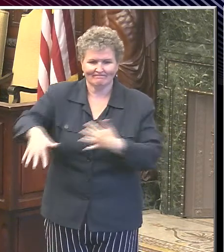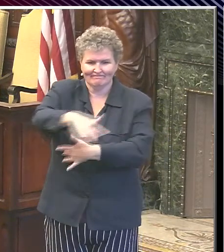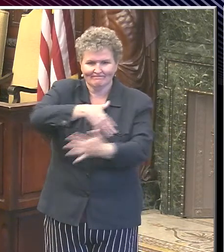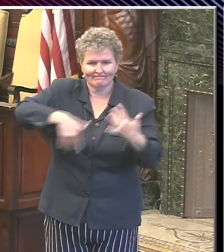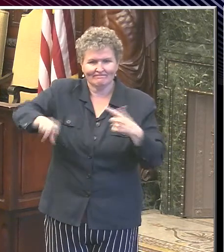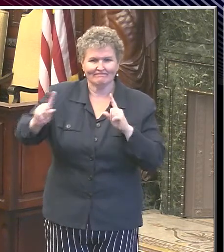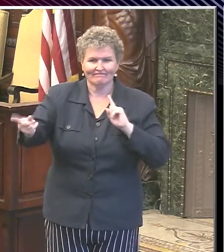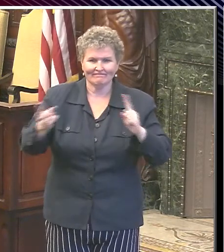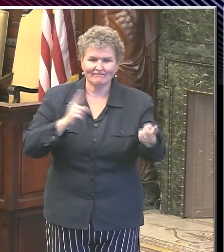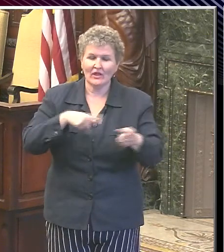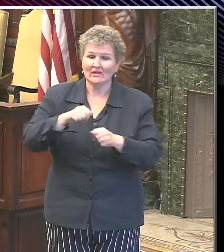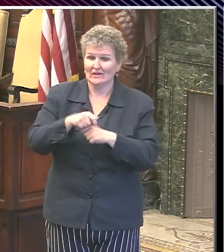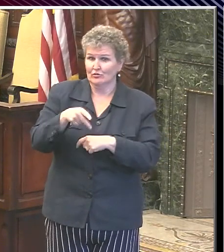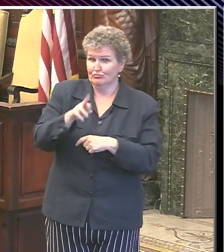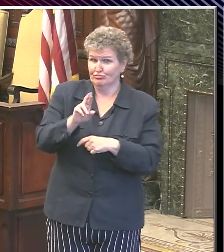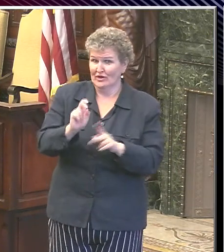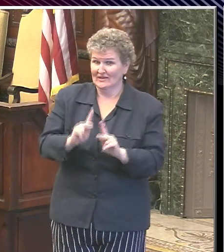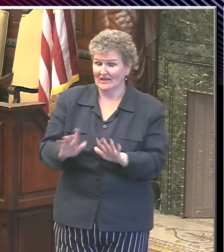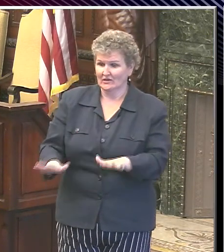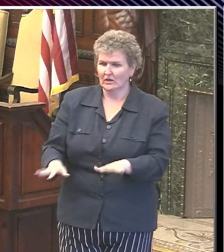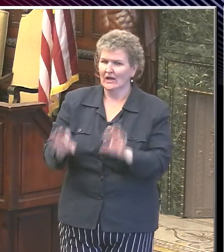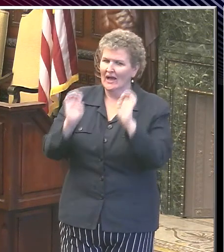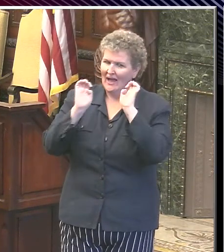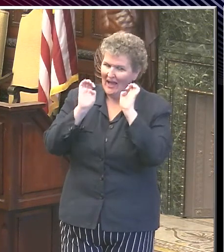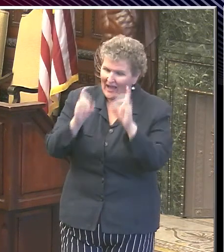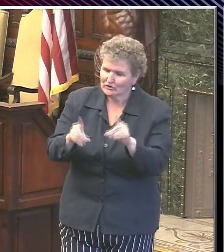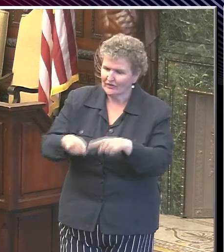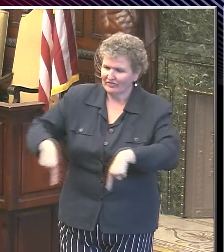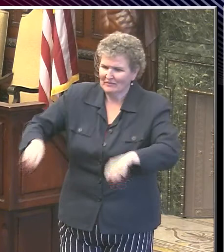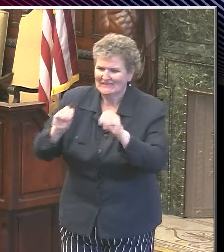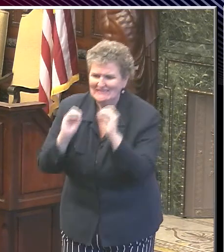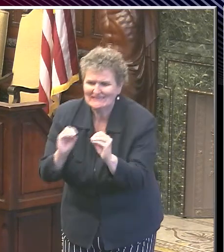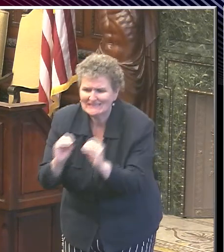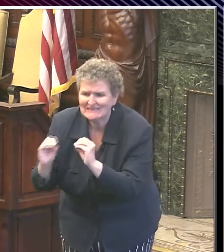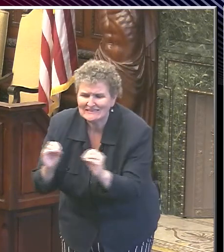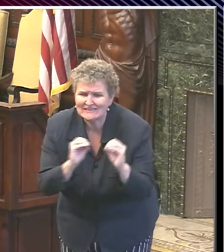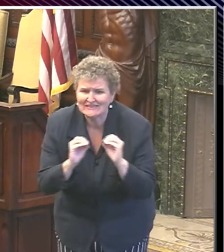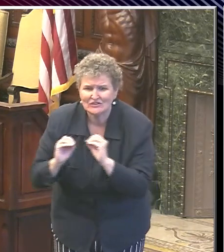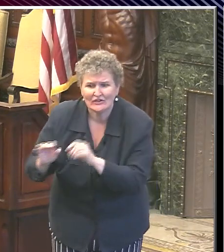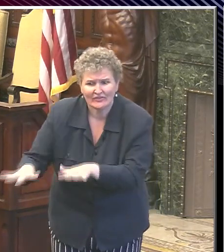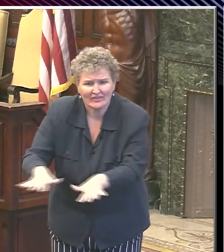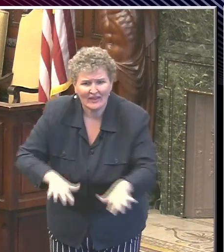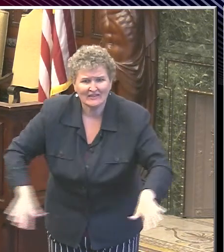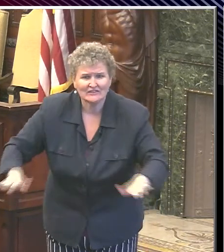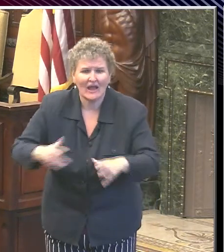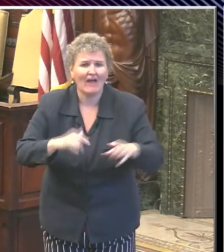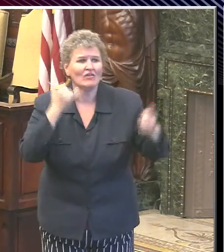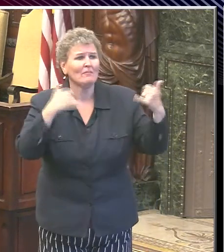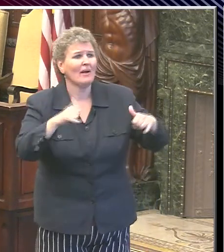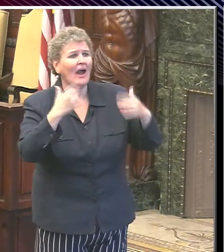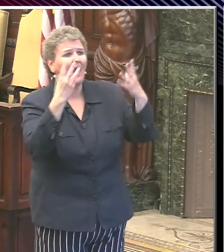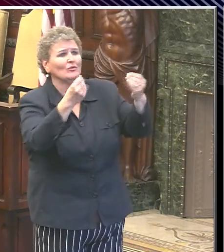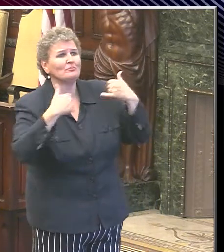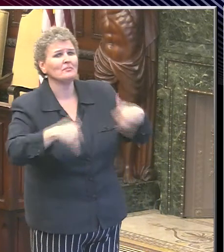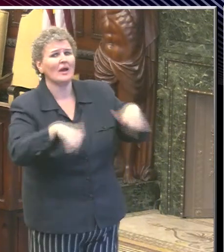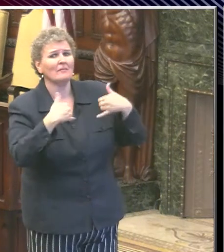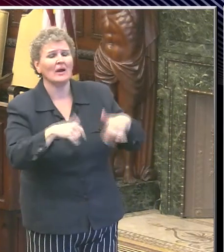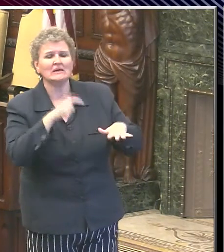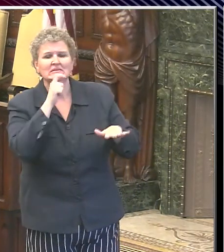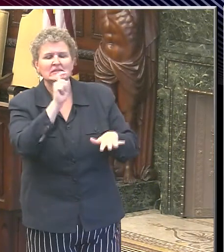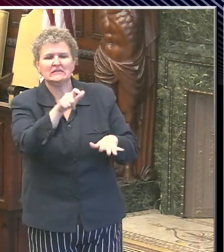that's education. That's important long term. But other gatherings that are optional, I would say best to avoid. Thank you.